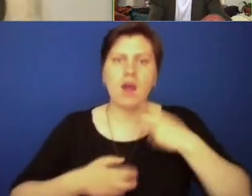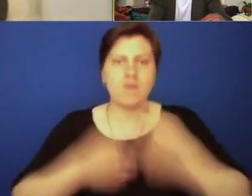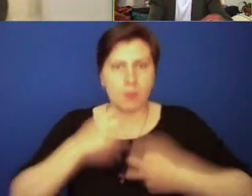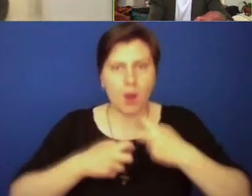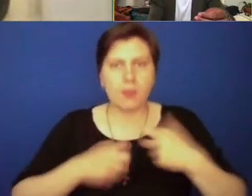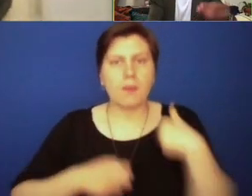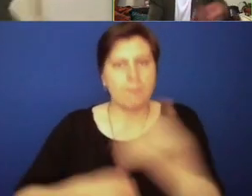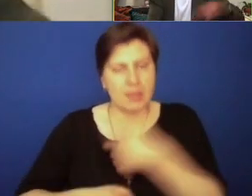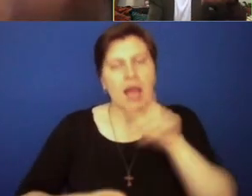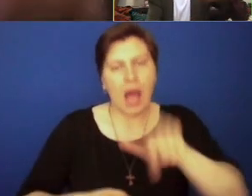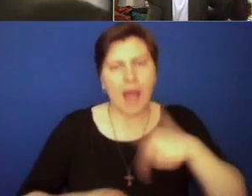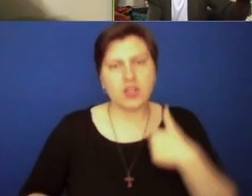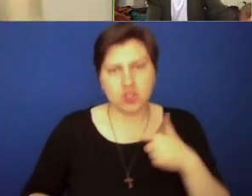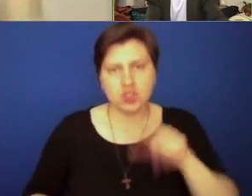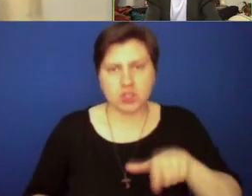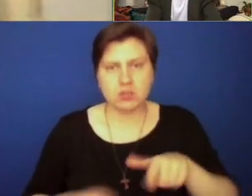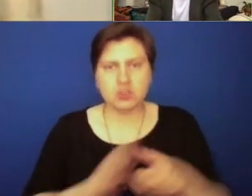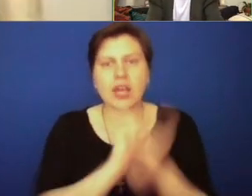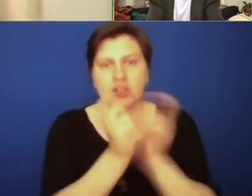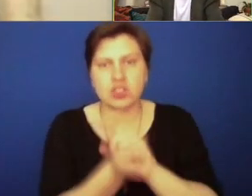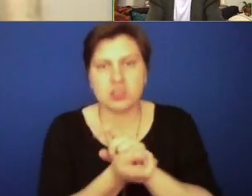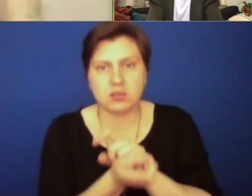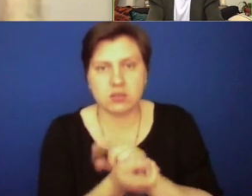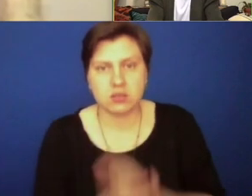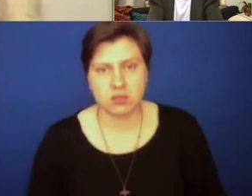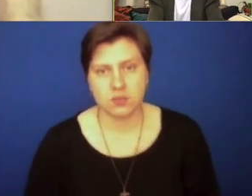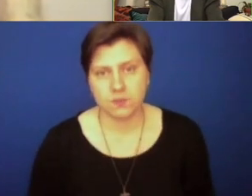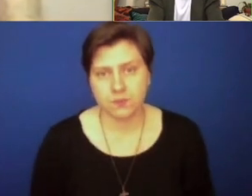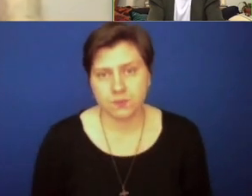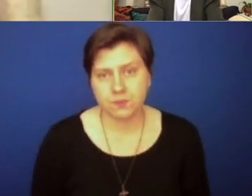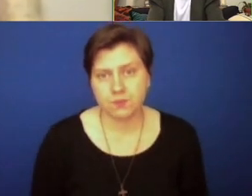this problem. Therefore, I should do something about it.